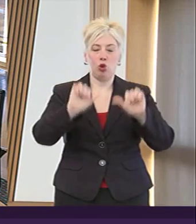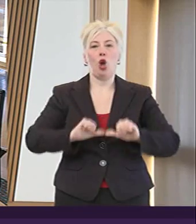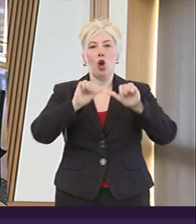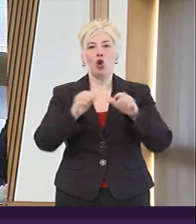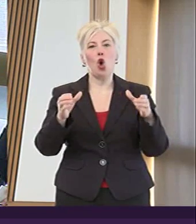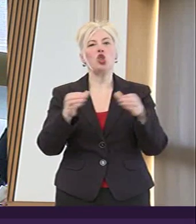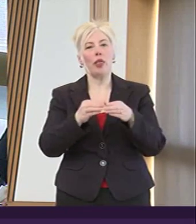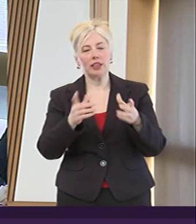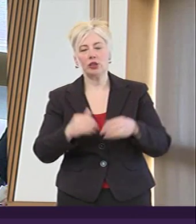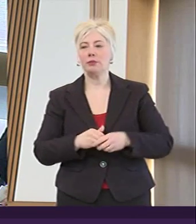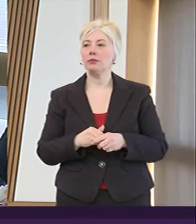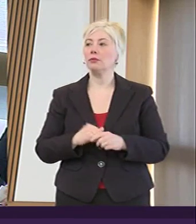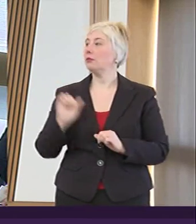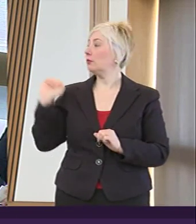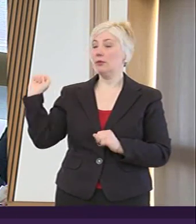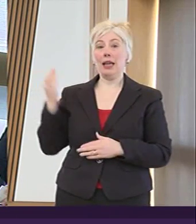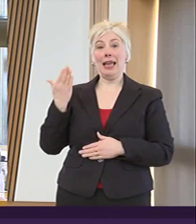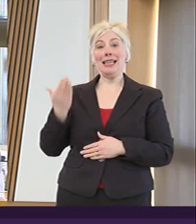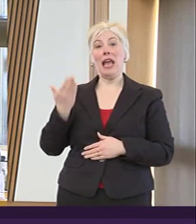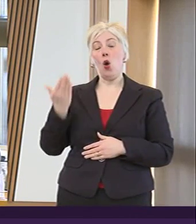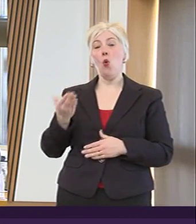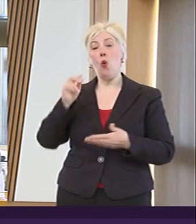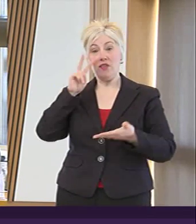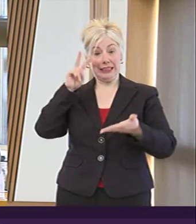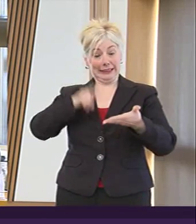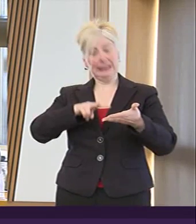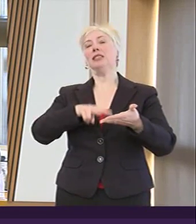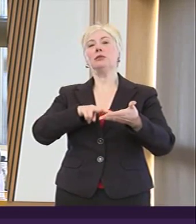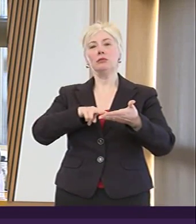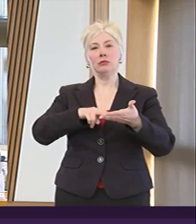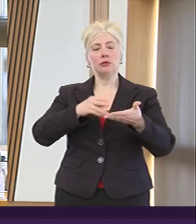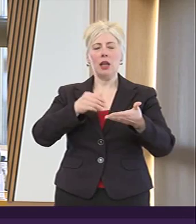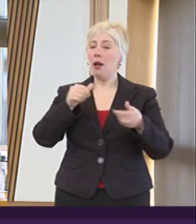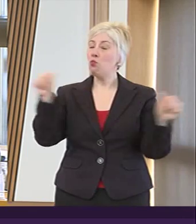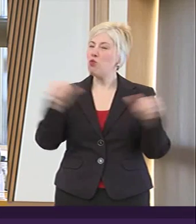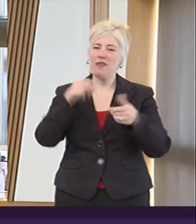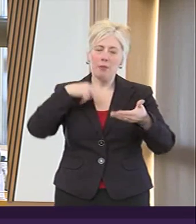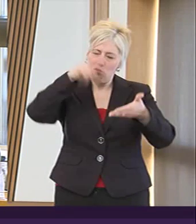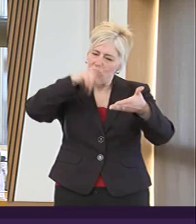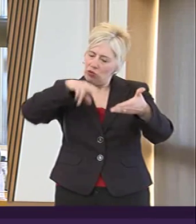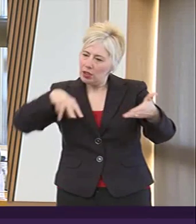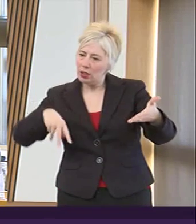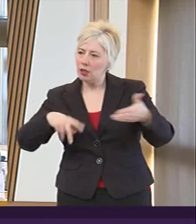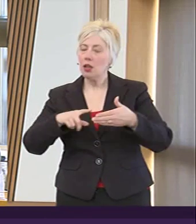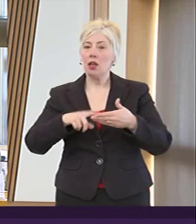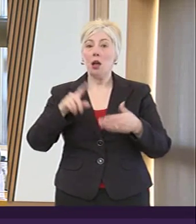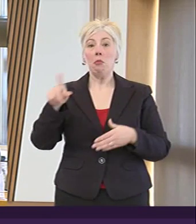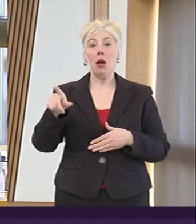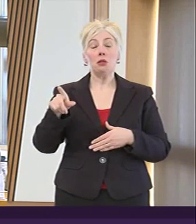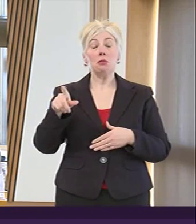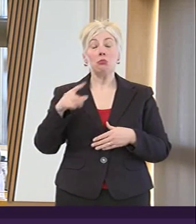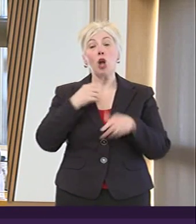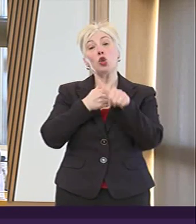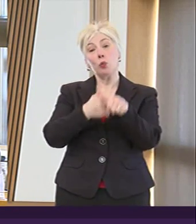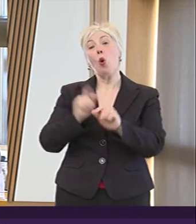just now seen this letter and read it very briefly i too would support what stuart has